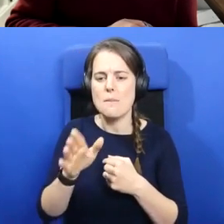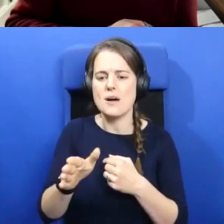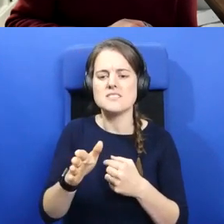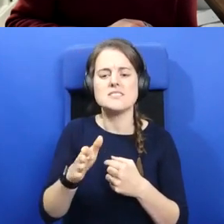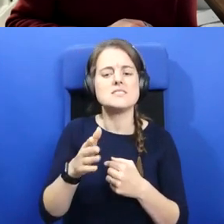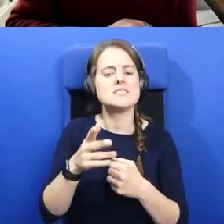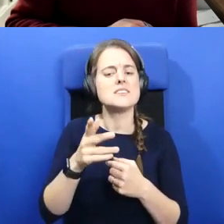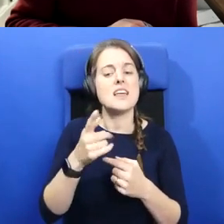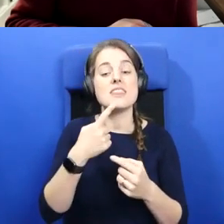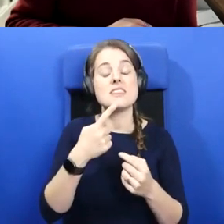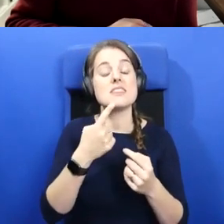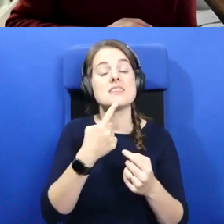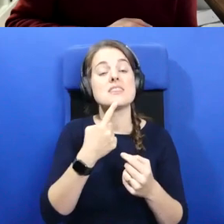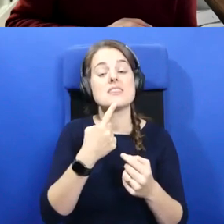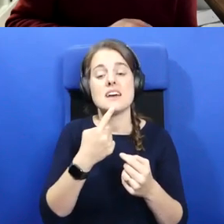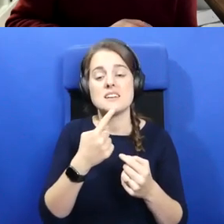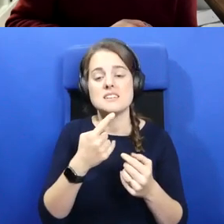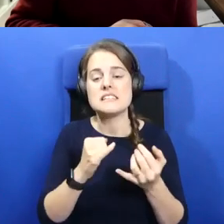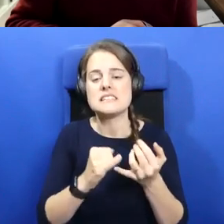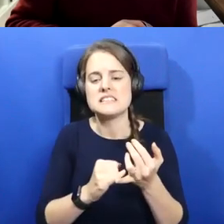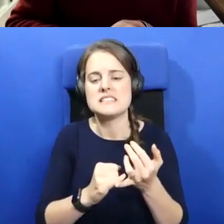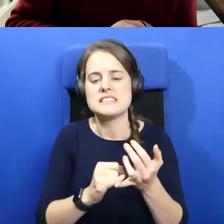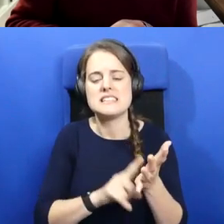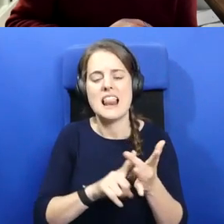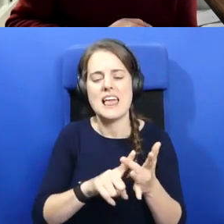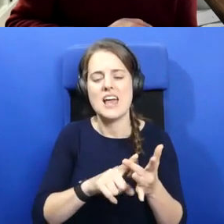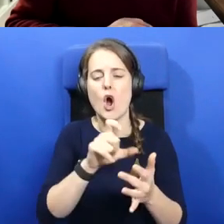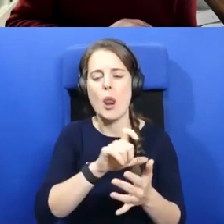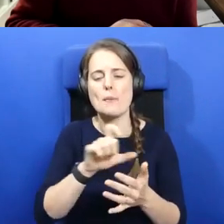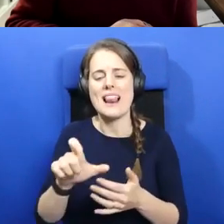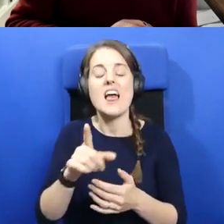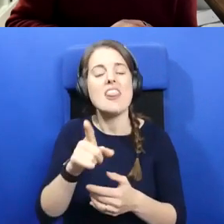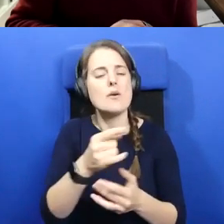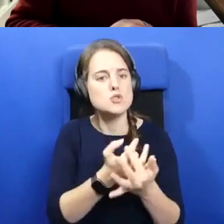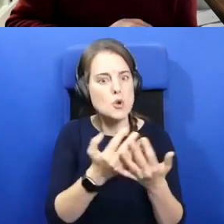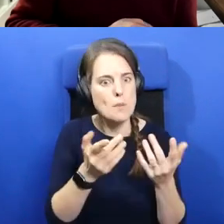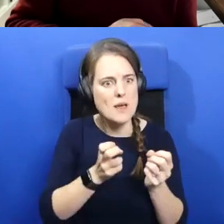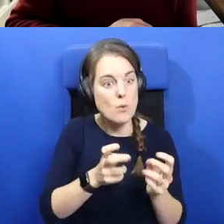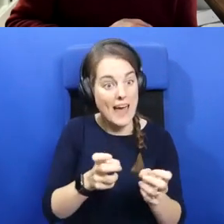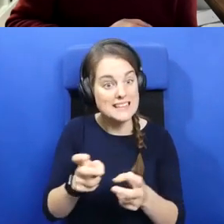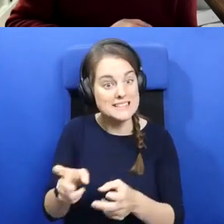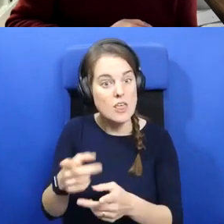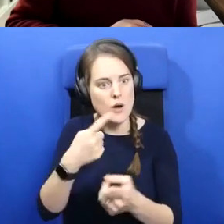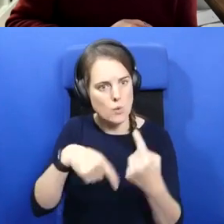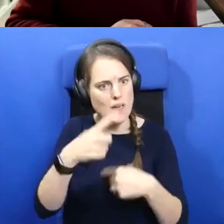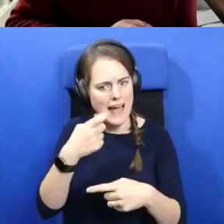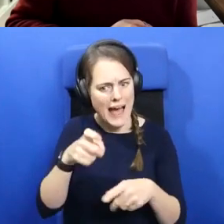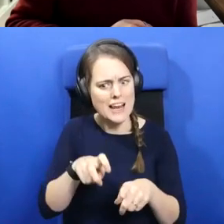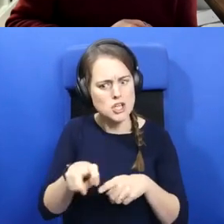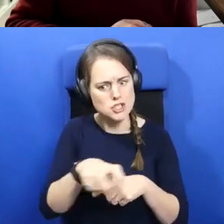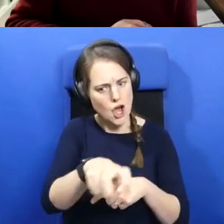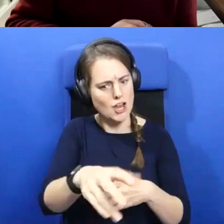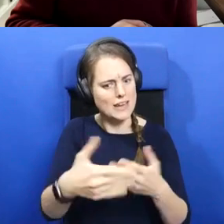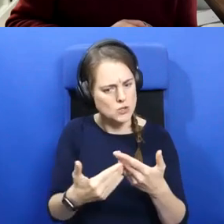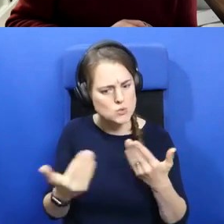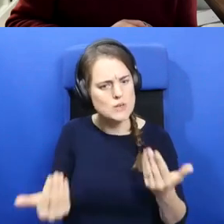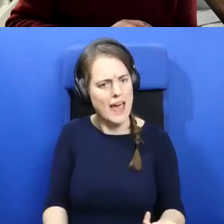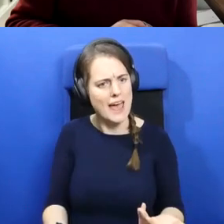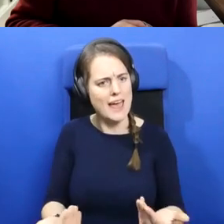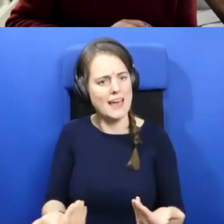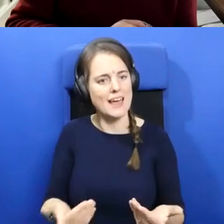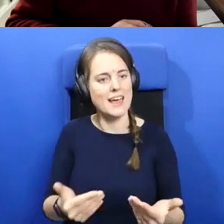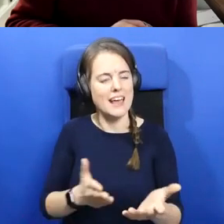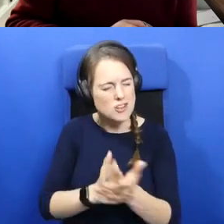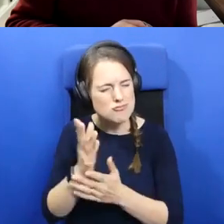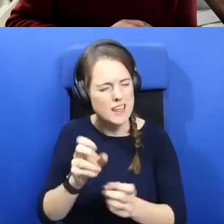you know, that there are so many, um, ways in which we can actually journey today in, in a real